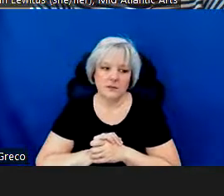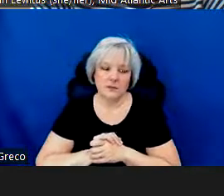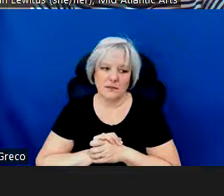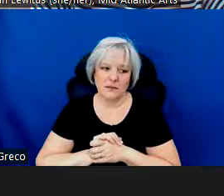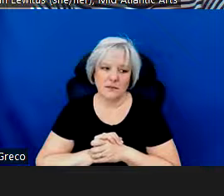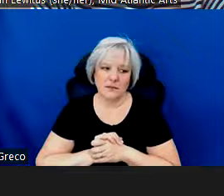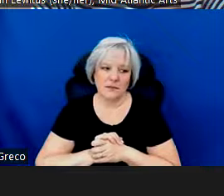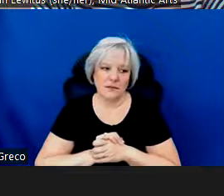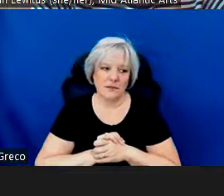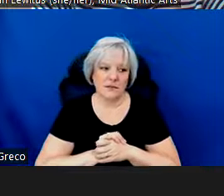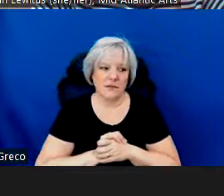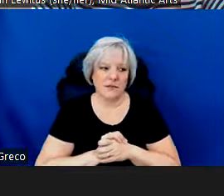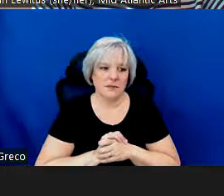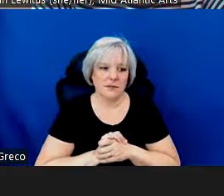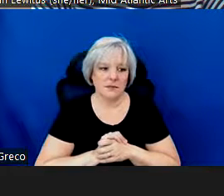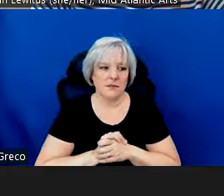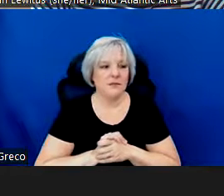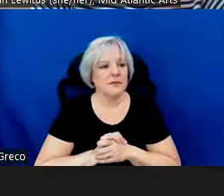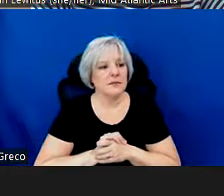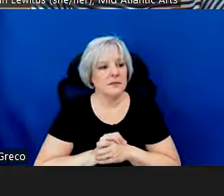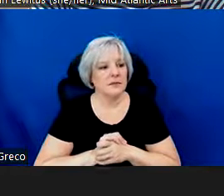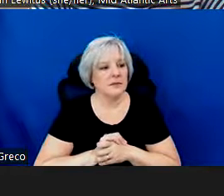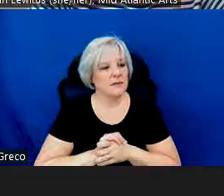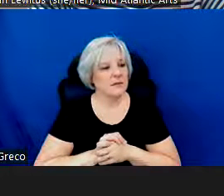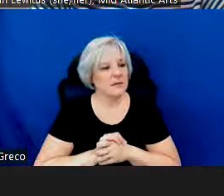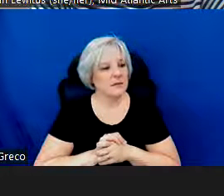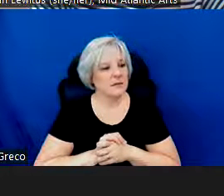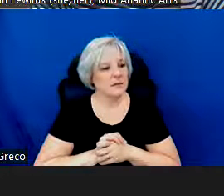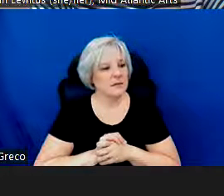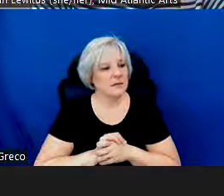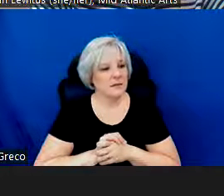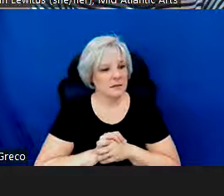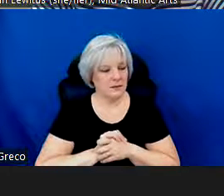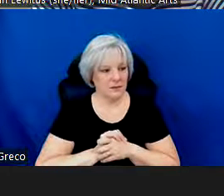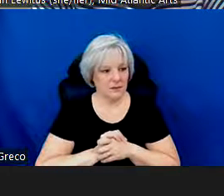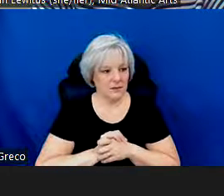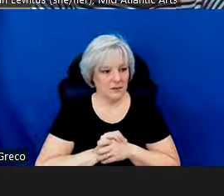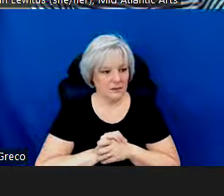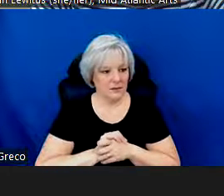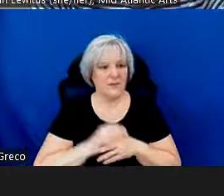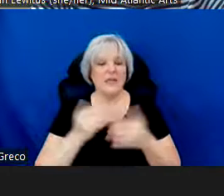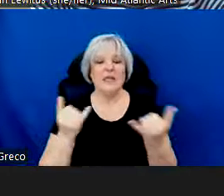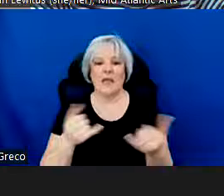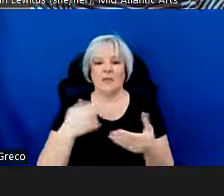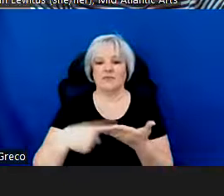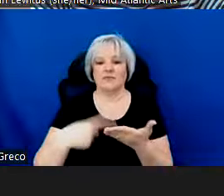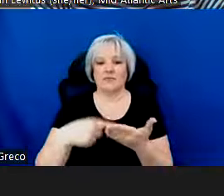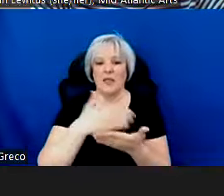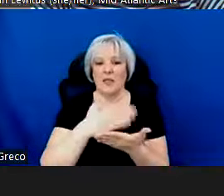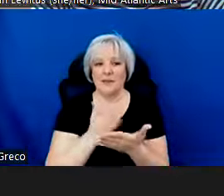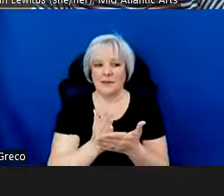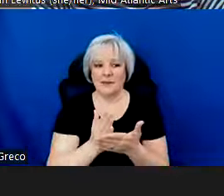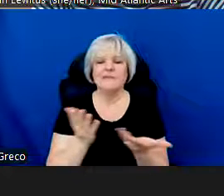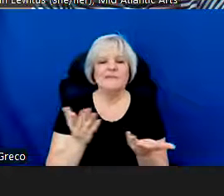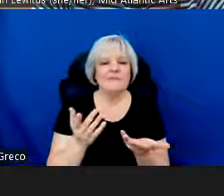So that's the two work samples. And next we come to the budget section. Here's where you let us know what your